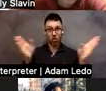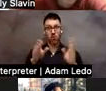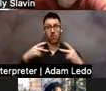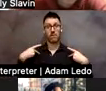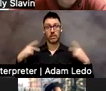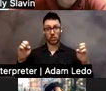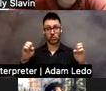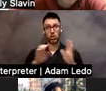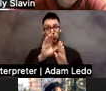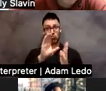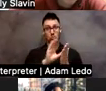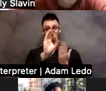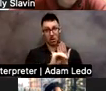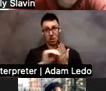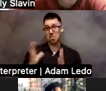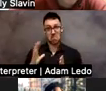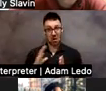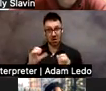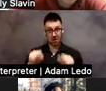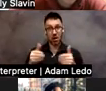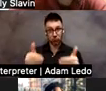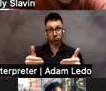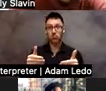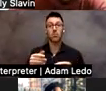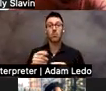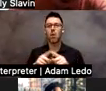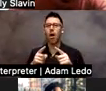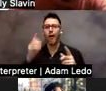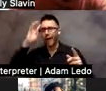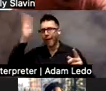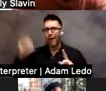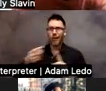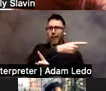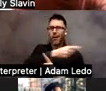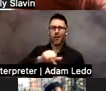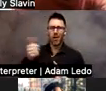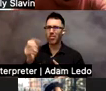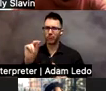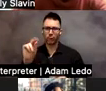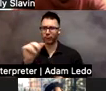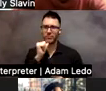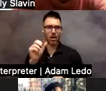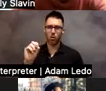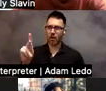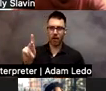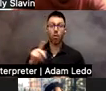It's not okay to work on something else. Kids with CHARGE deserve to learn what their peers learn.